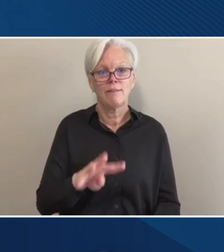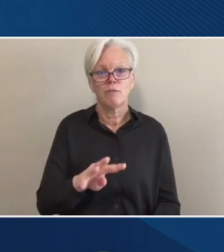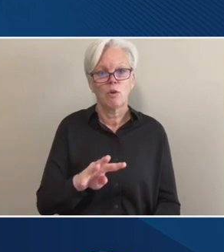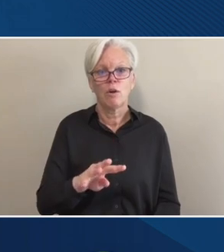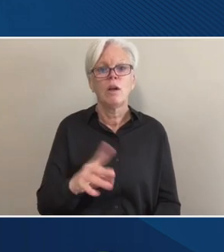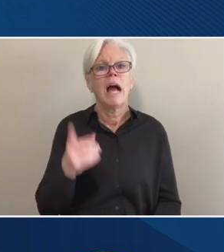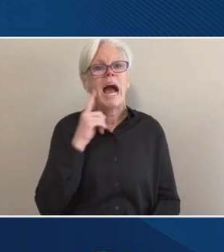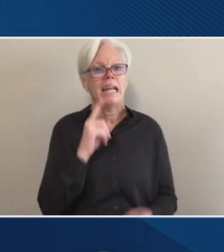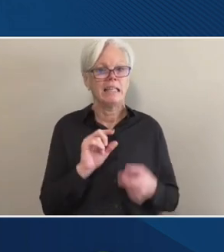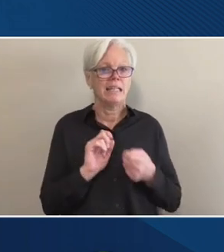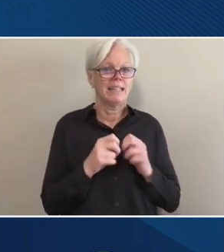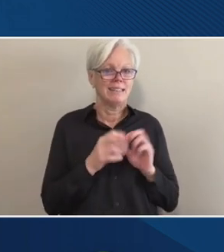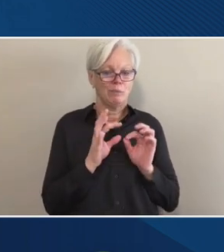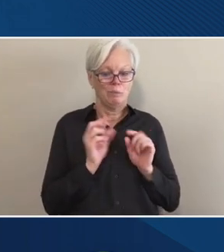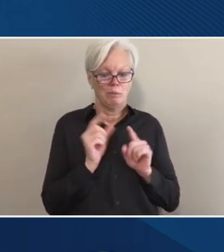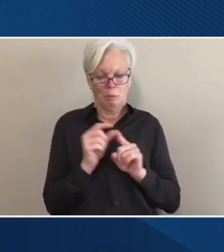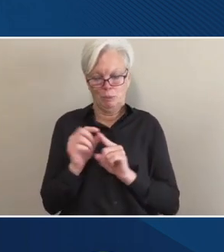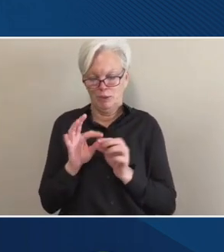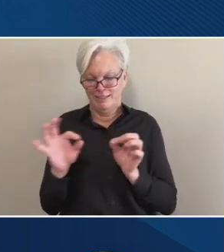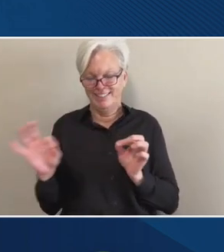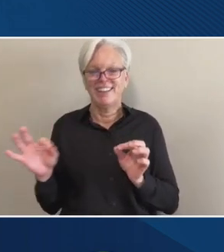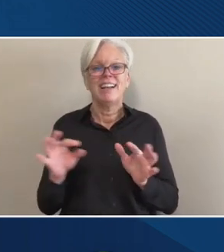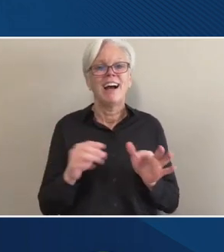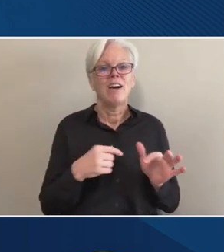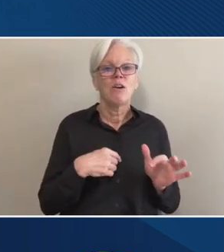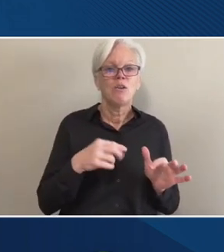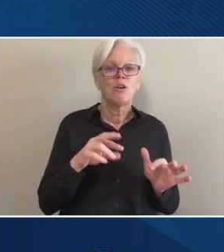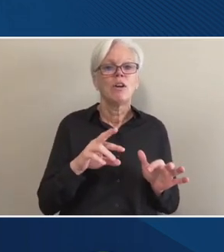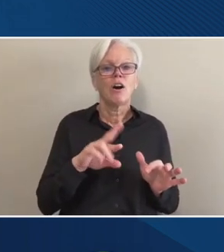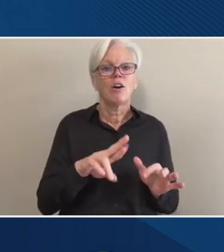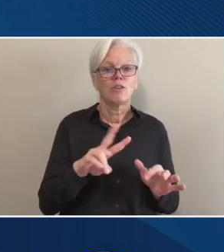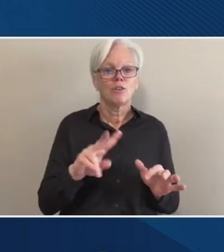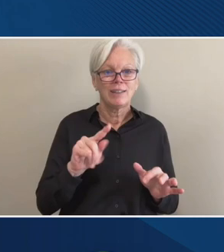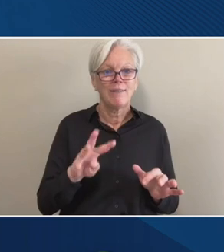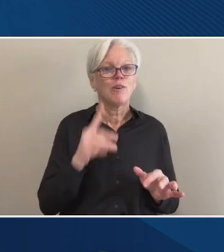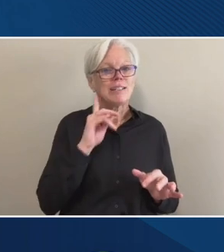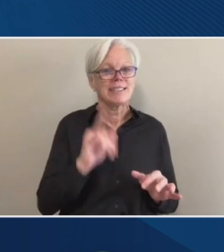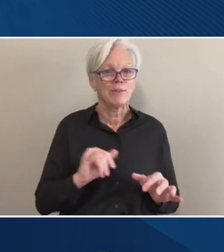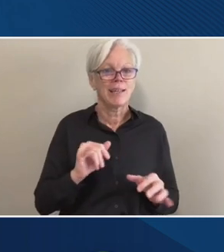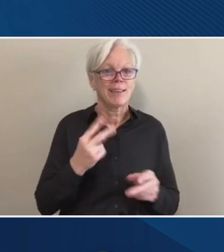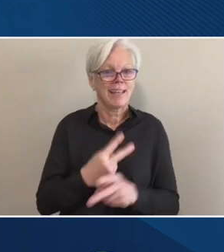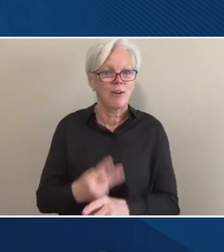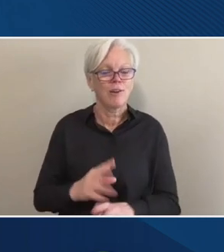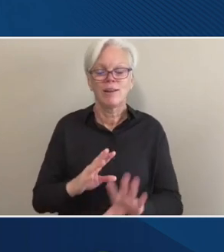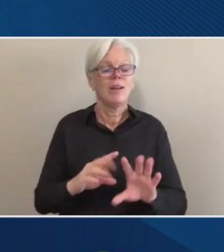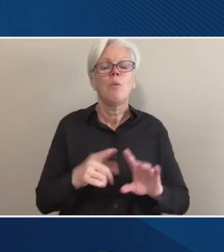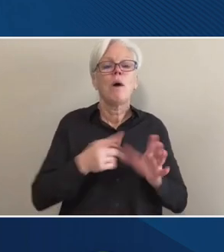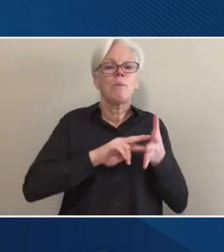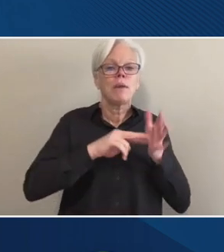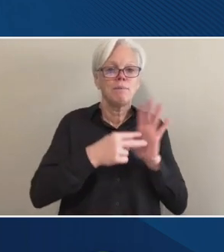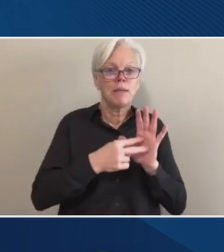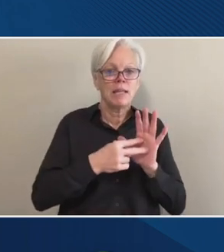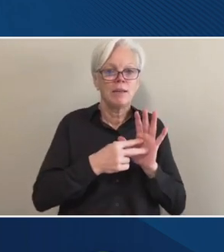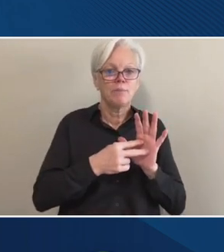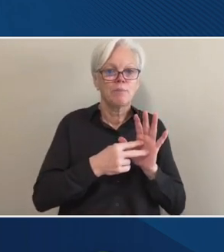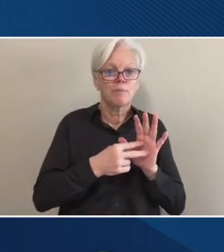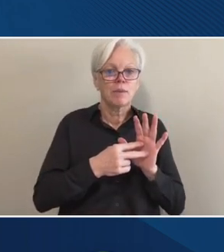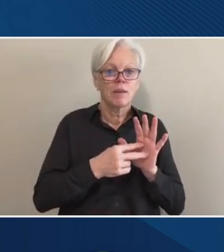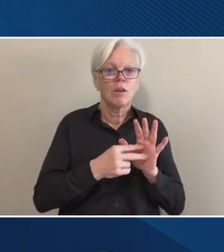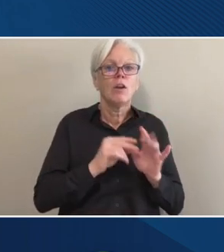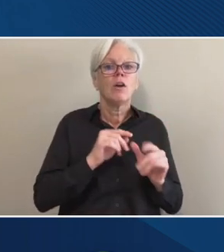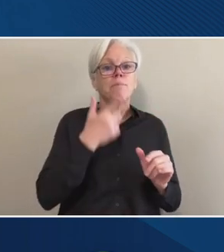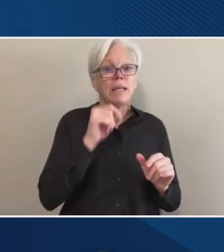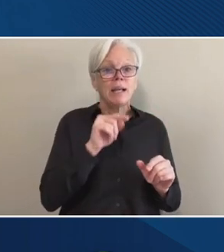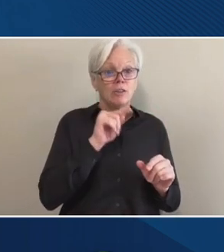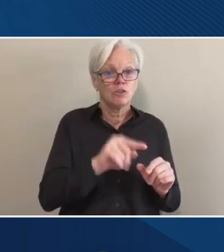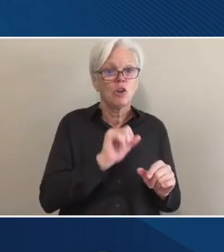When we said return of Title IV funds, that sounds like the calculation, but what we meant was due to you returning all of the Title